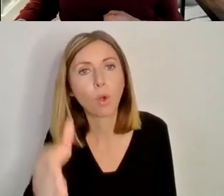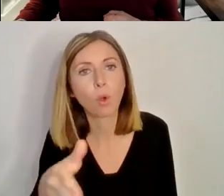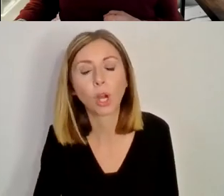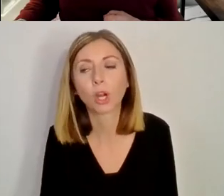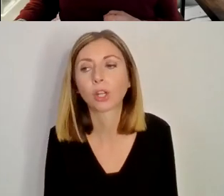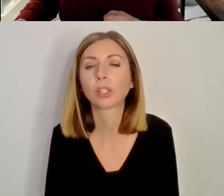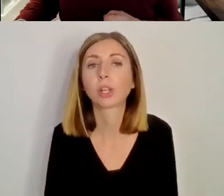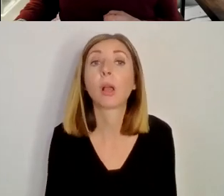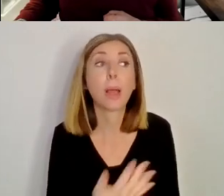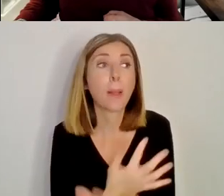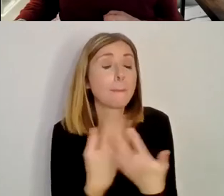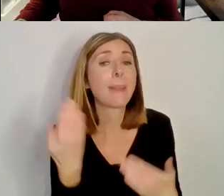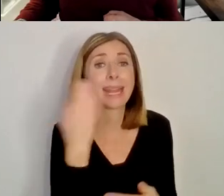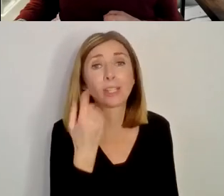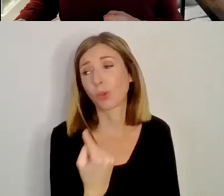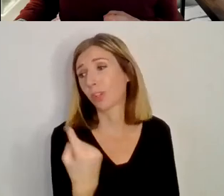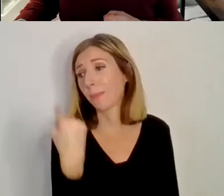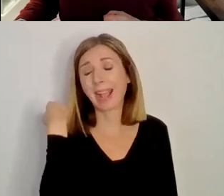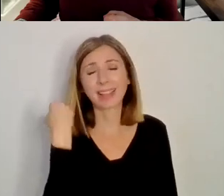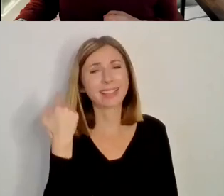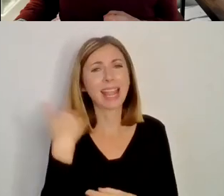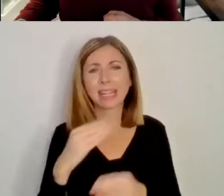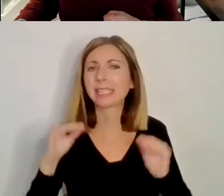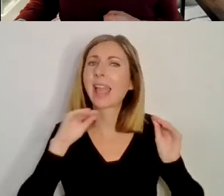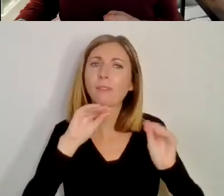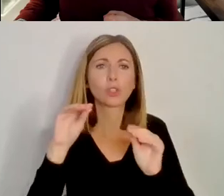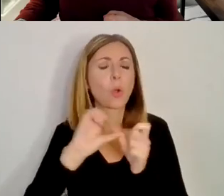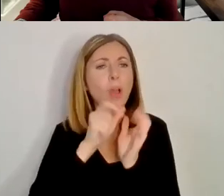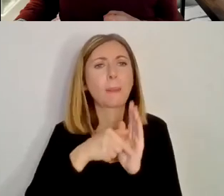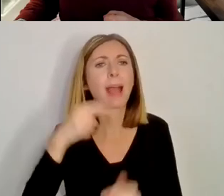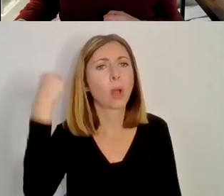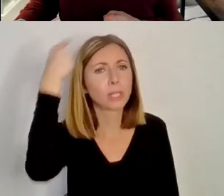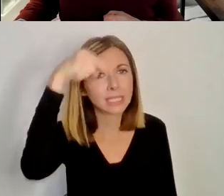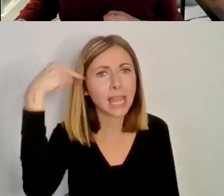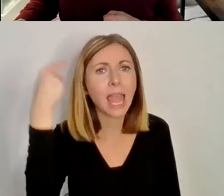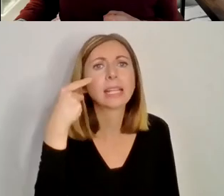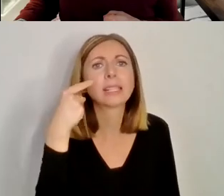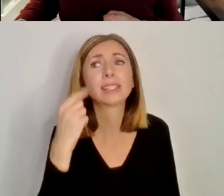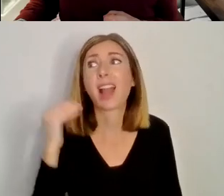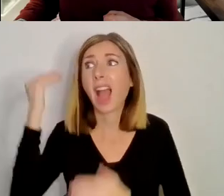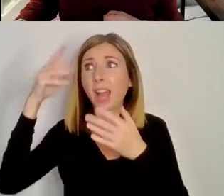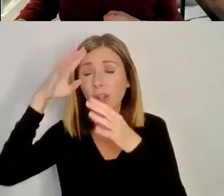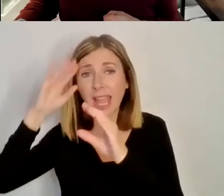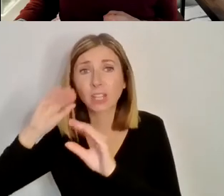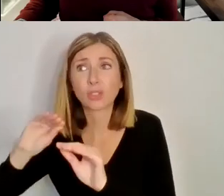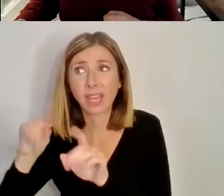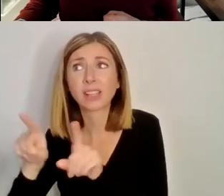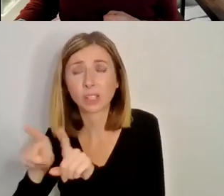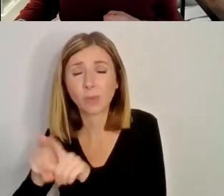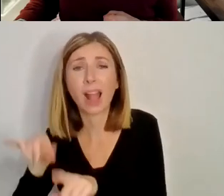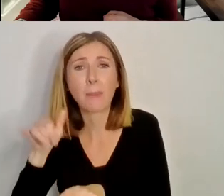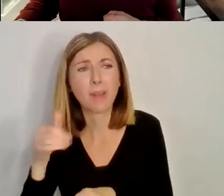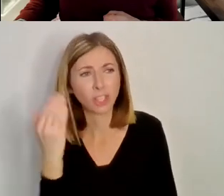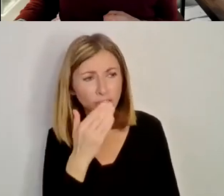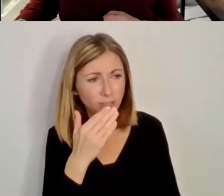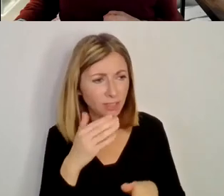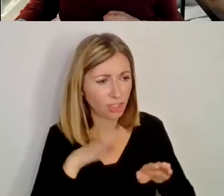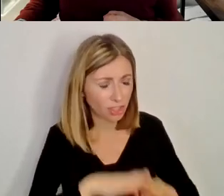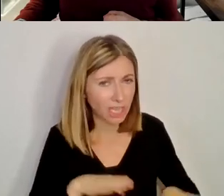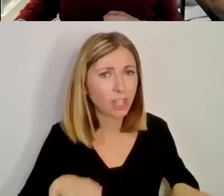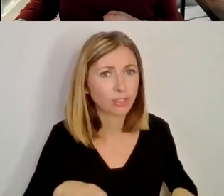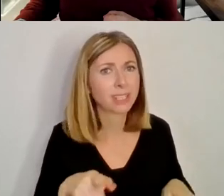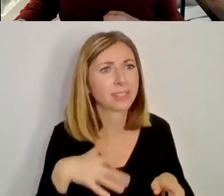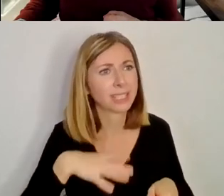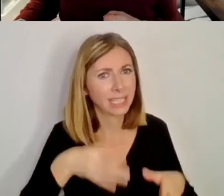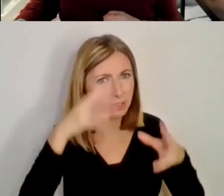schools didn't teach that back in the day. So that was what we felt was really important, know, adult education as much as children. And that's where things like the app came in